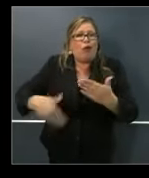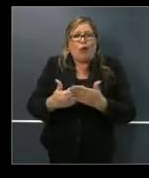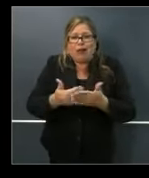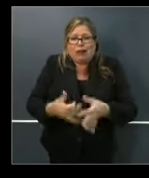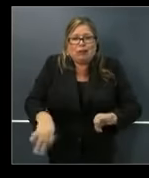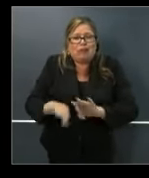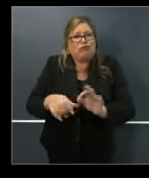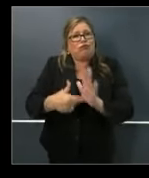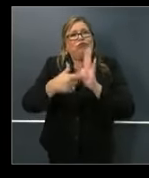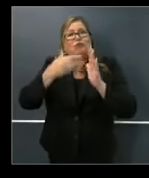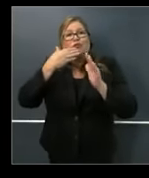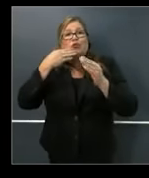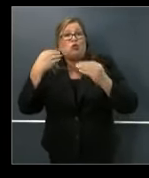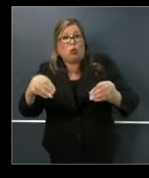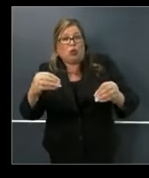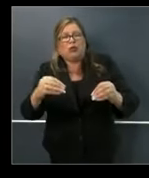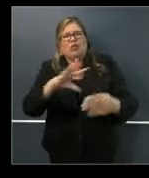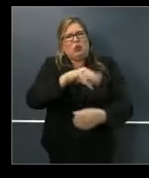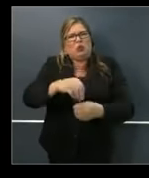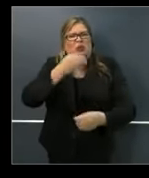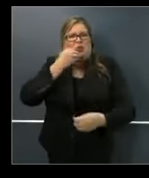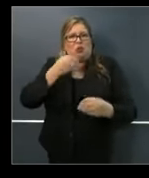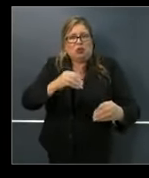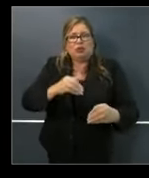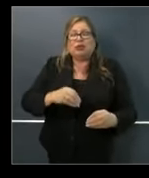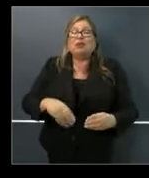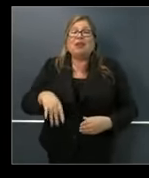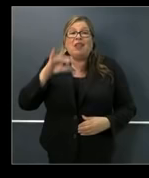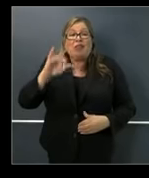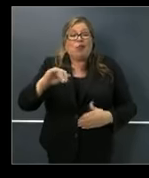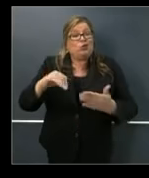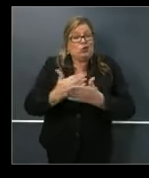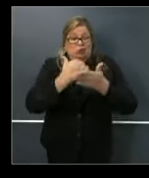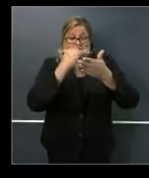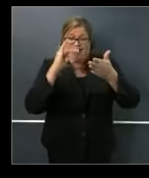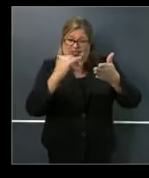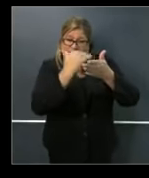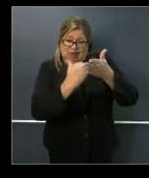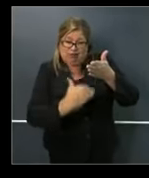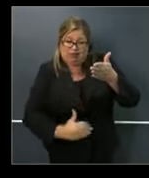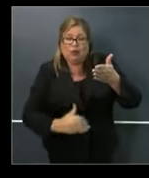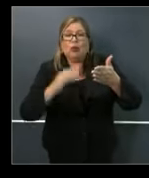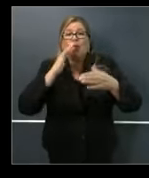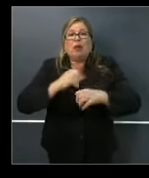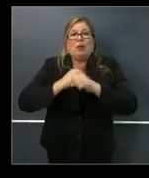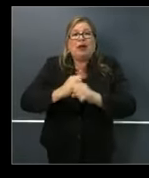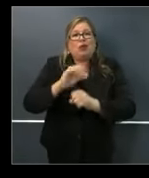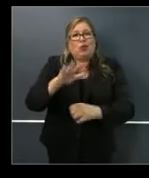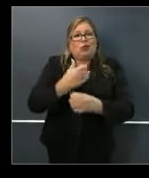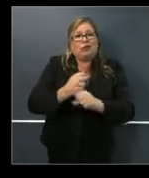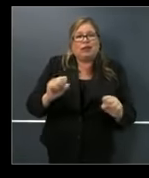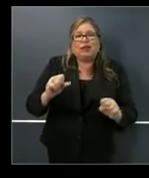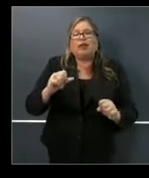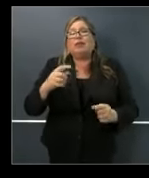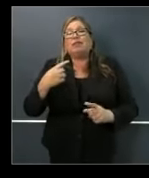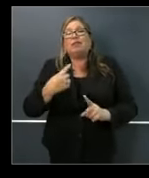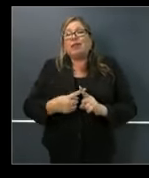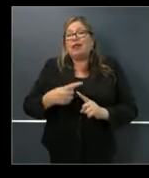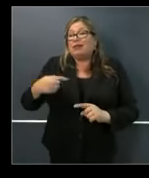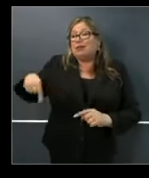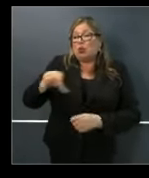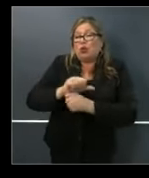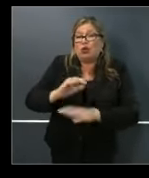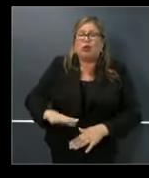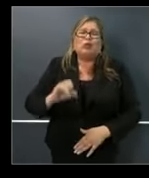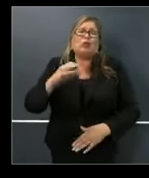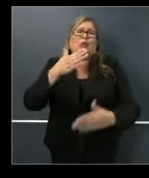including grocery, which will protect employees and shoppers and to help prevent the spread of COVID-19. Thank you again, Governor, for your